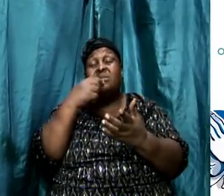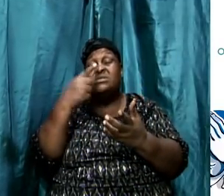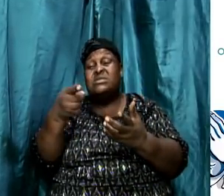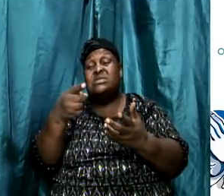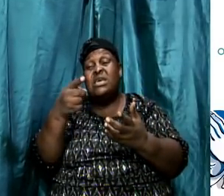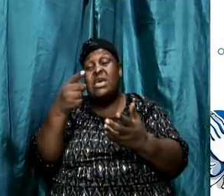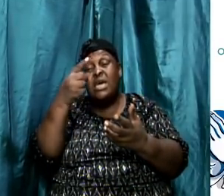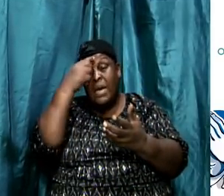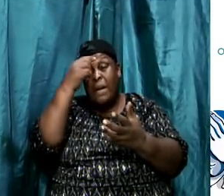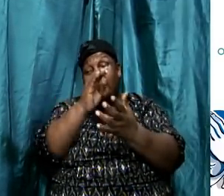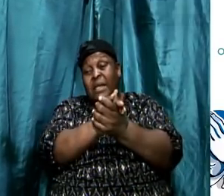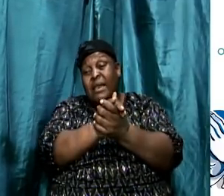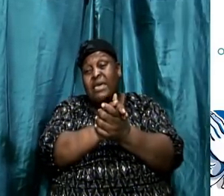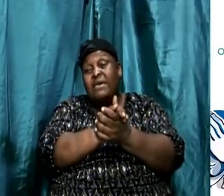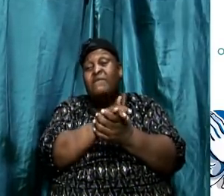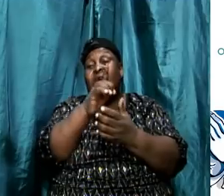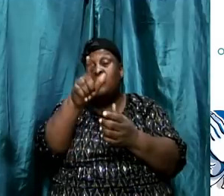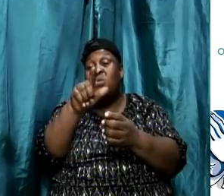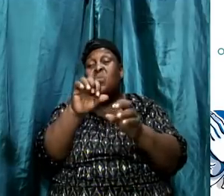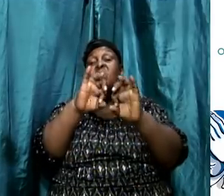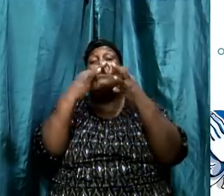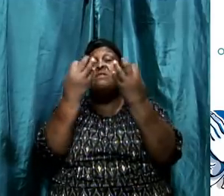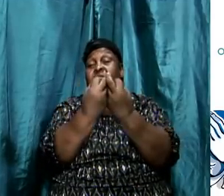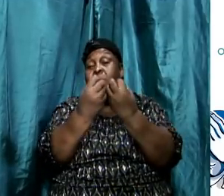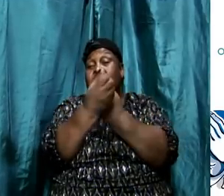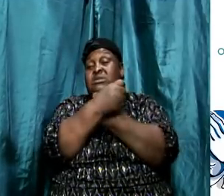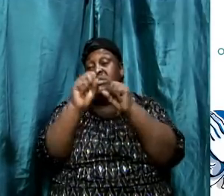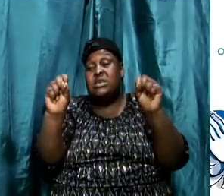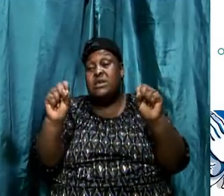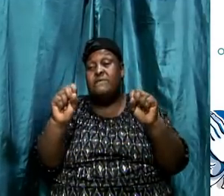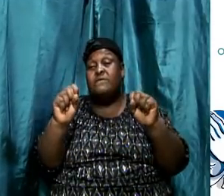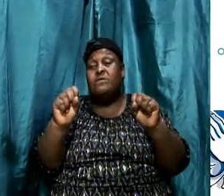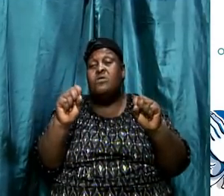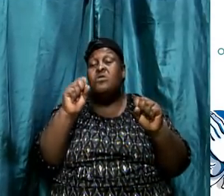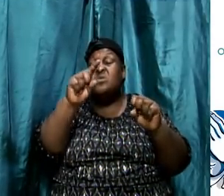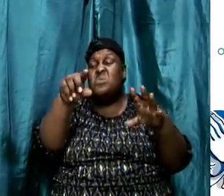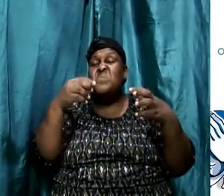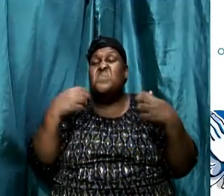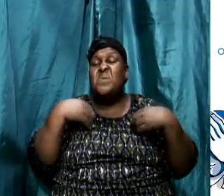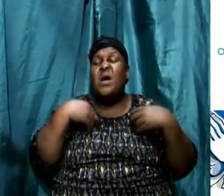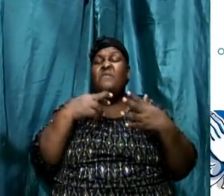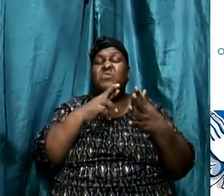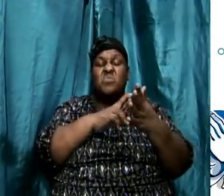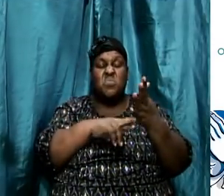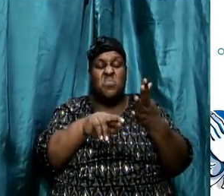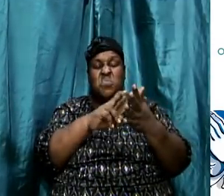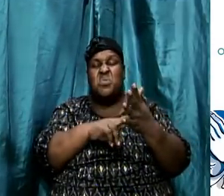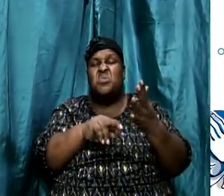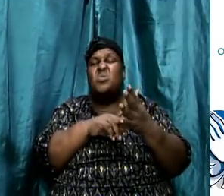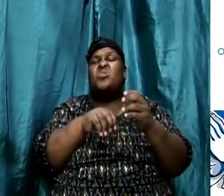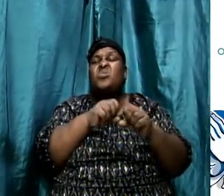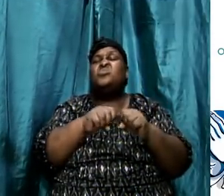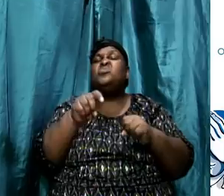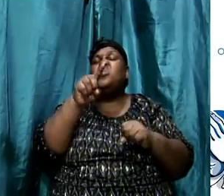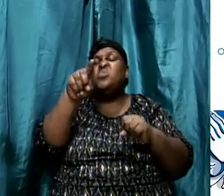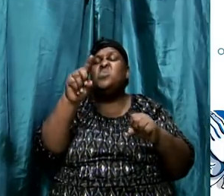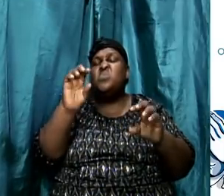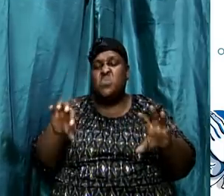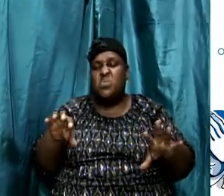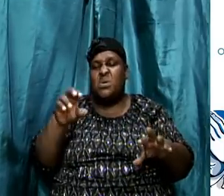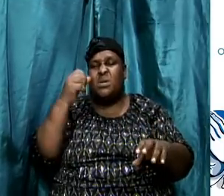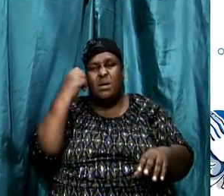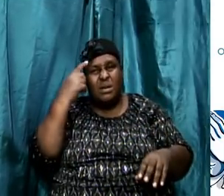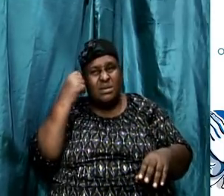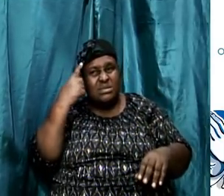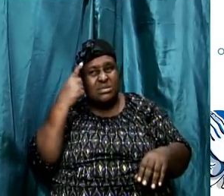you and your household, we have to read it in its context so that we can understand what is